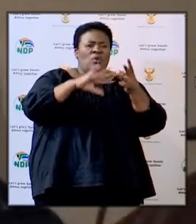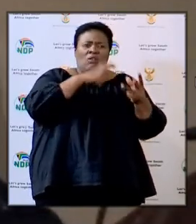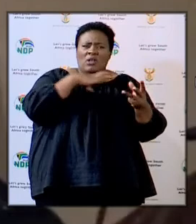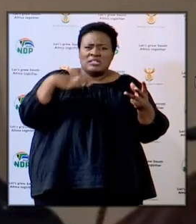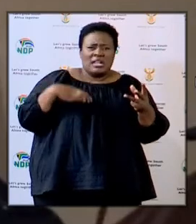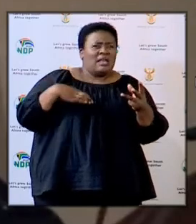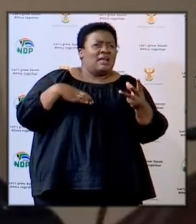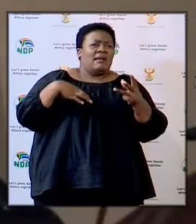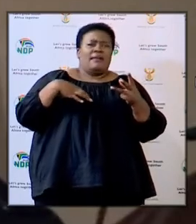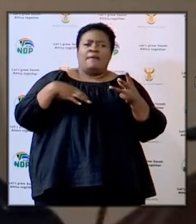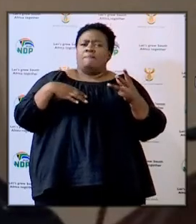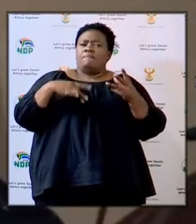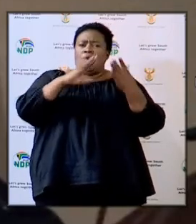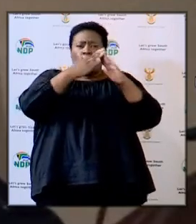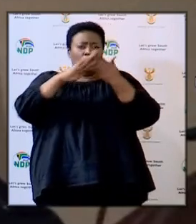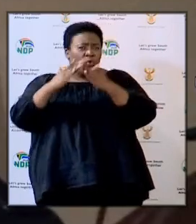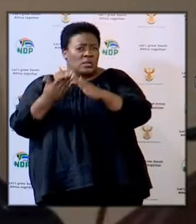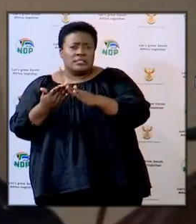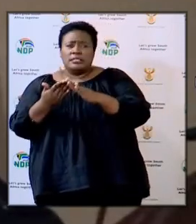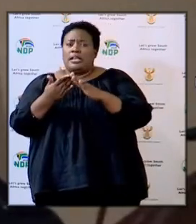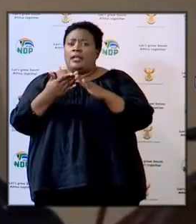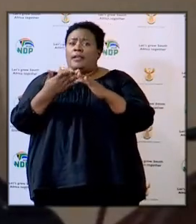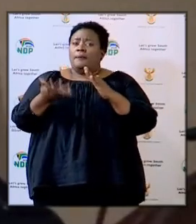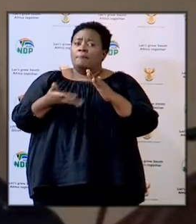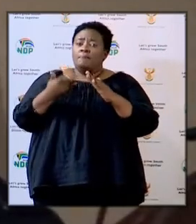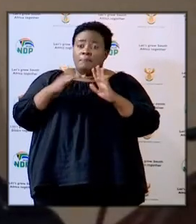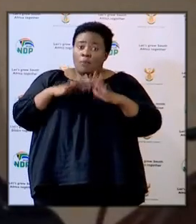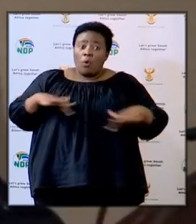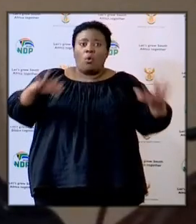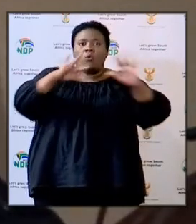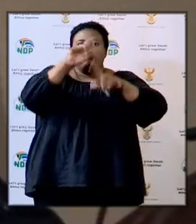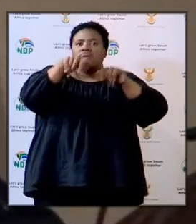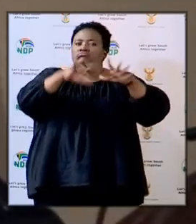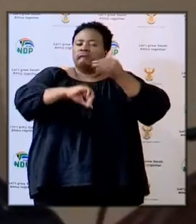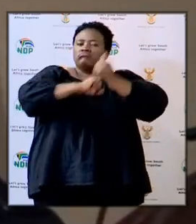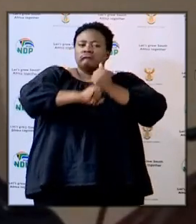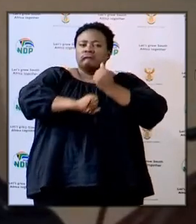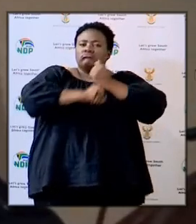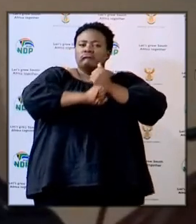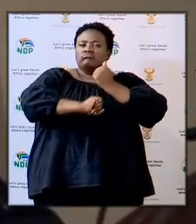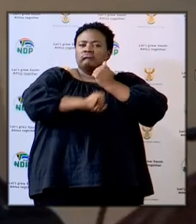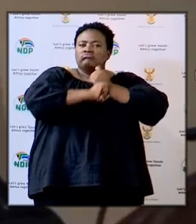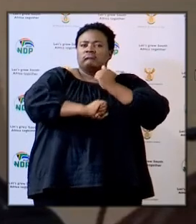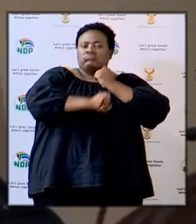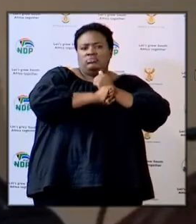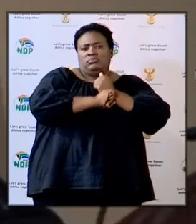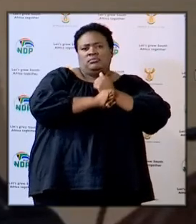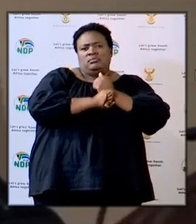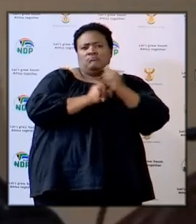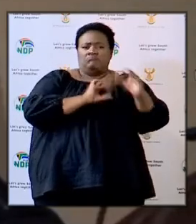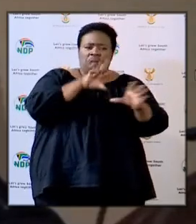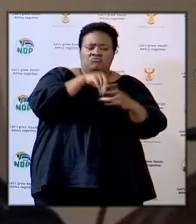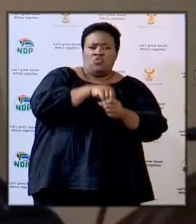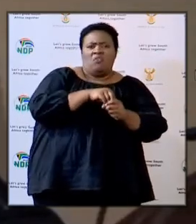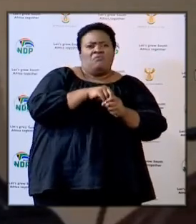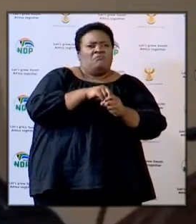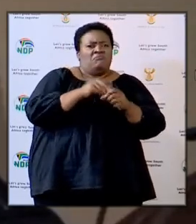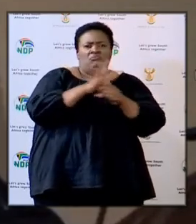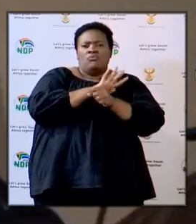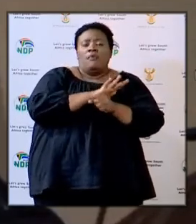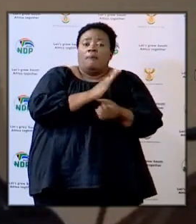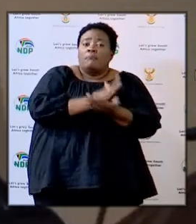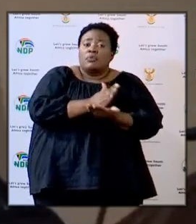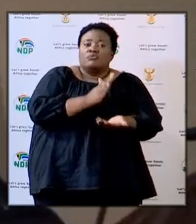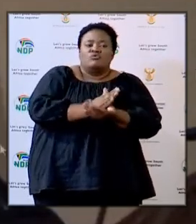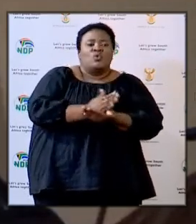all councillors to community everybody was just at play making